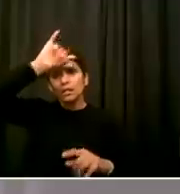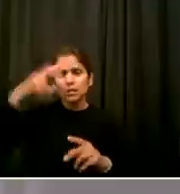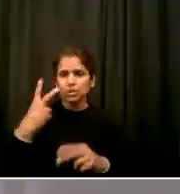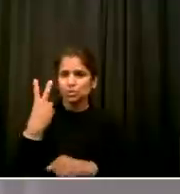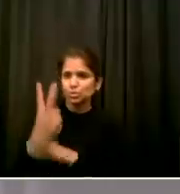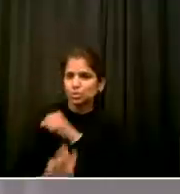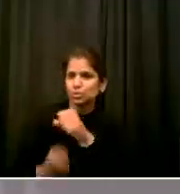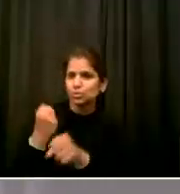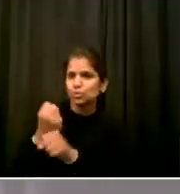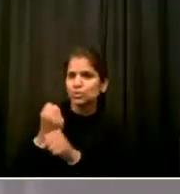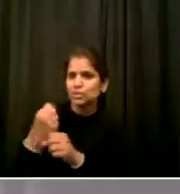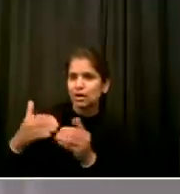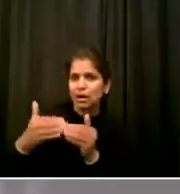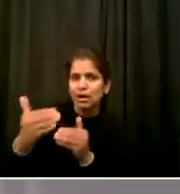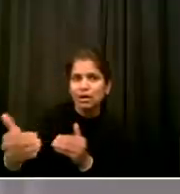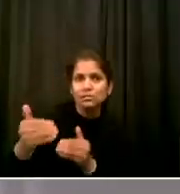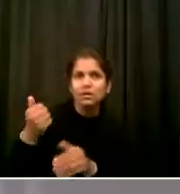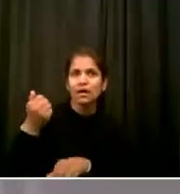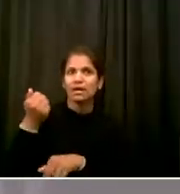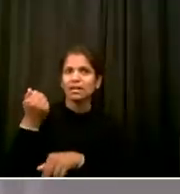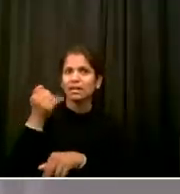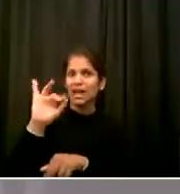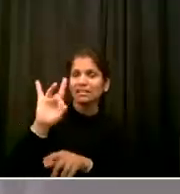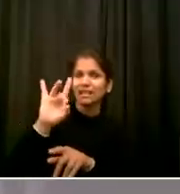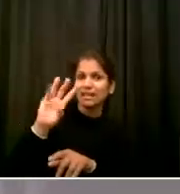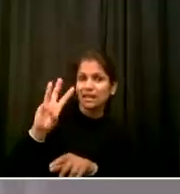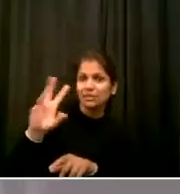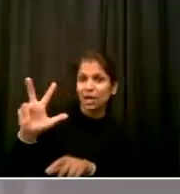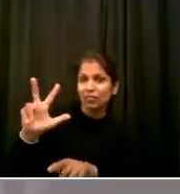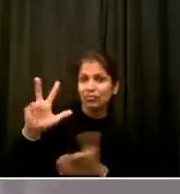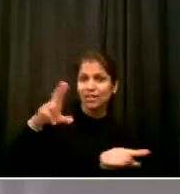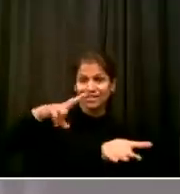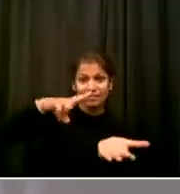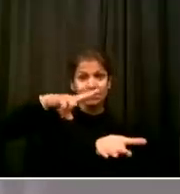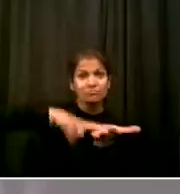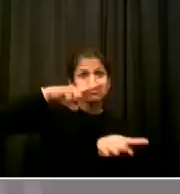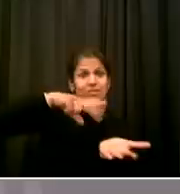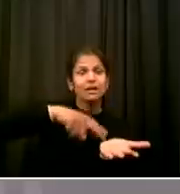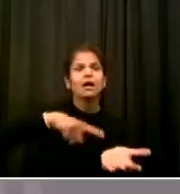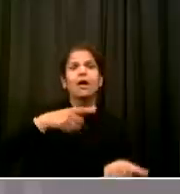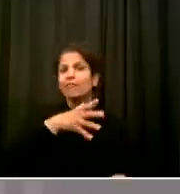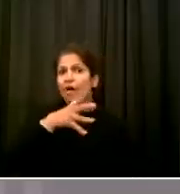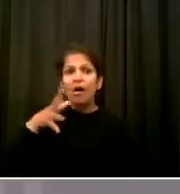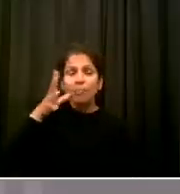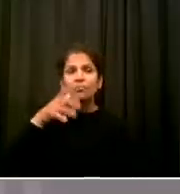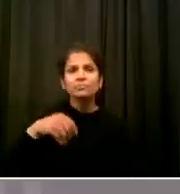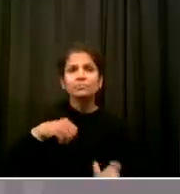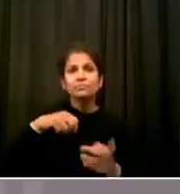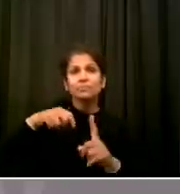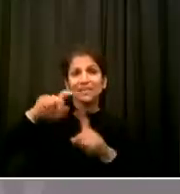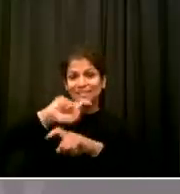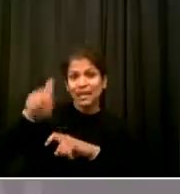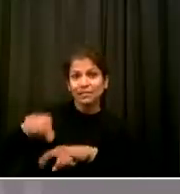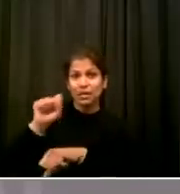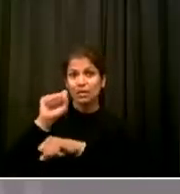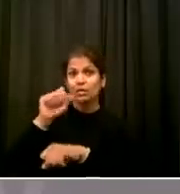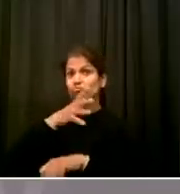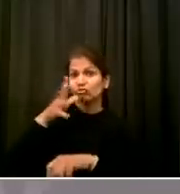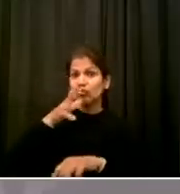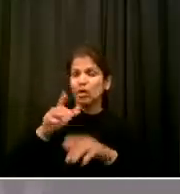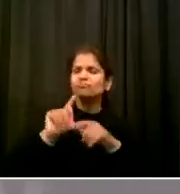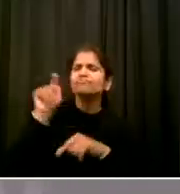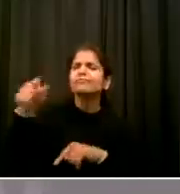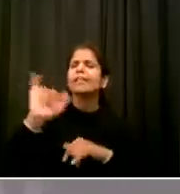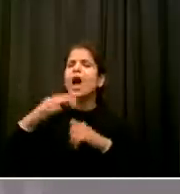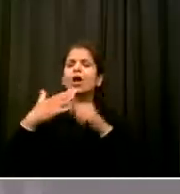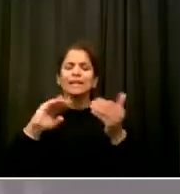information had been hidden from black people in rural Texas The reminder is that freedom and democracy doesn't live on